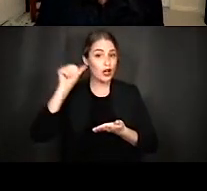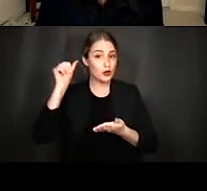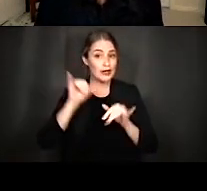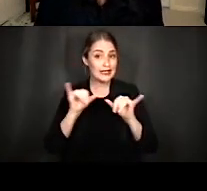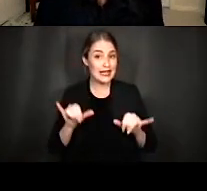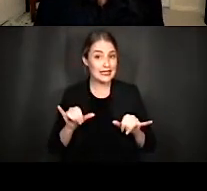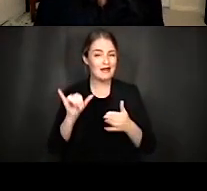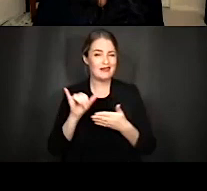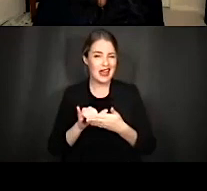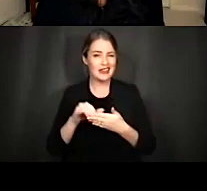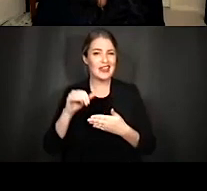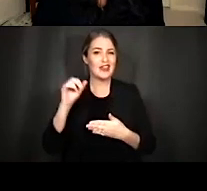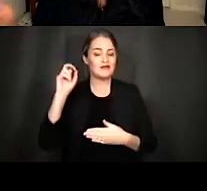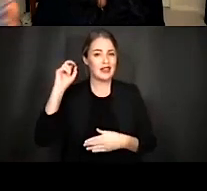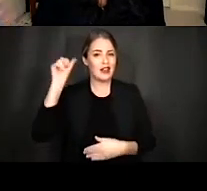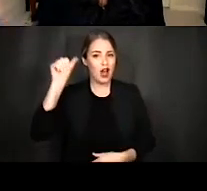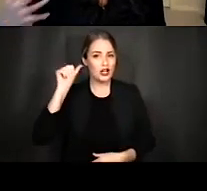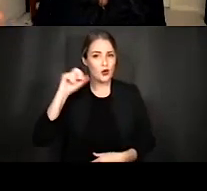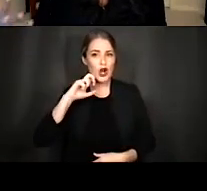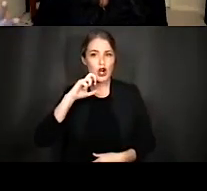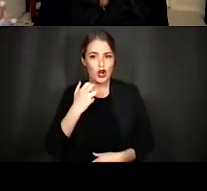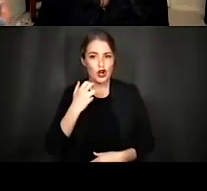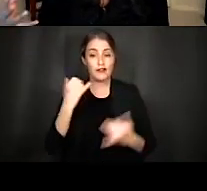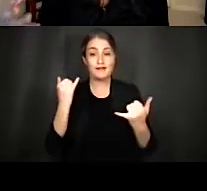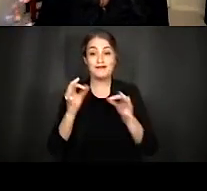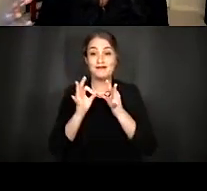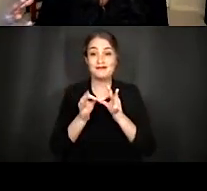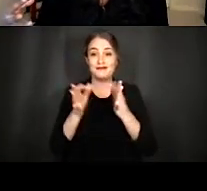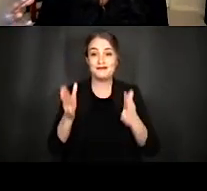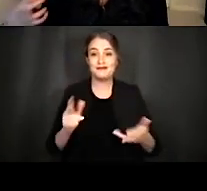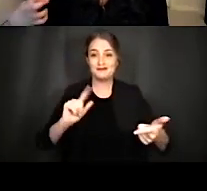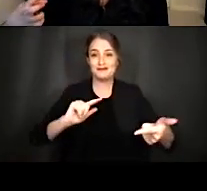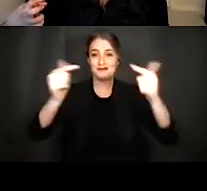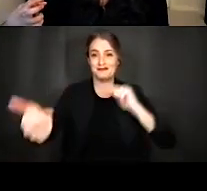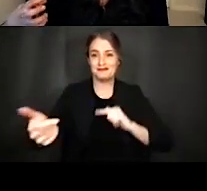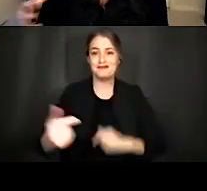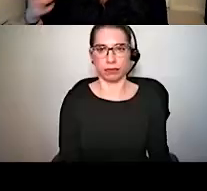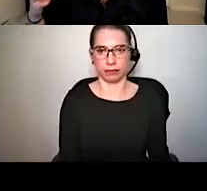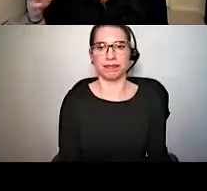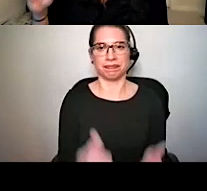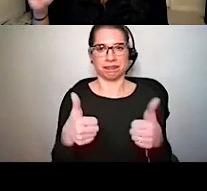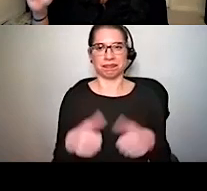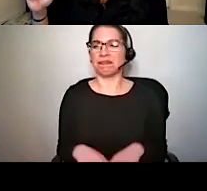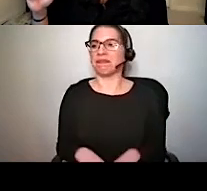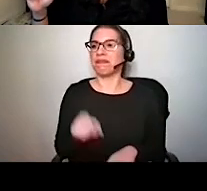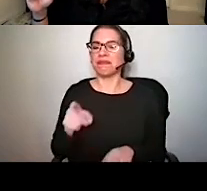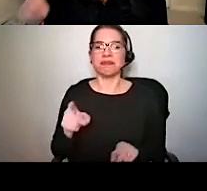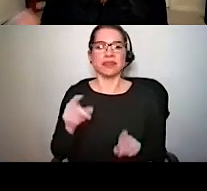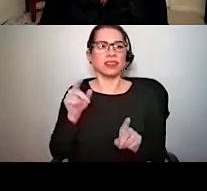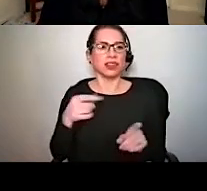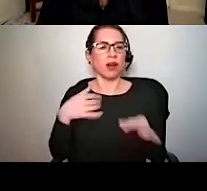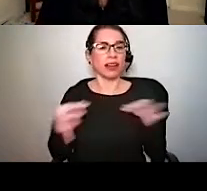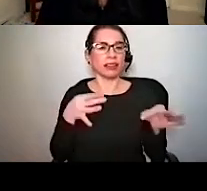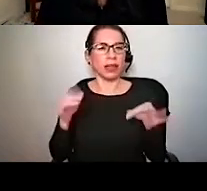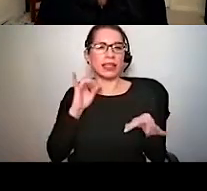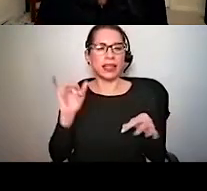auditory nerve. So this description of the cochlea makes it sound like the cochlea is this kind of passive receiving device, but